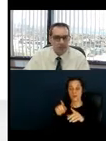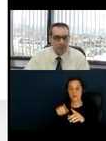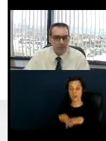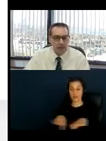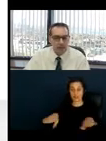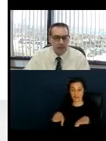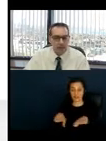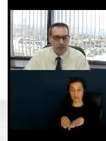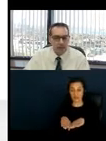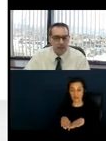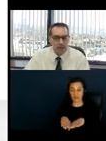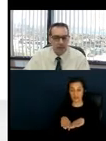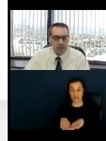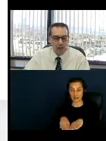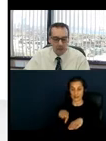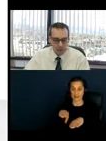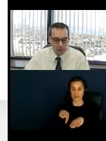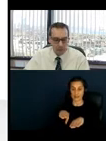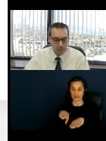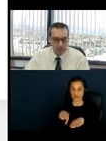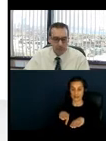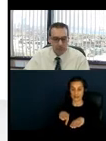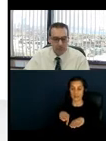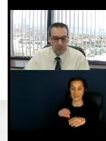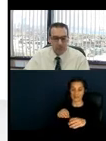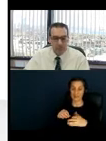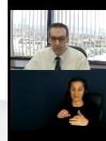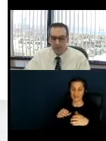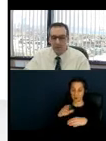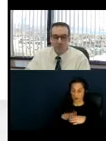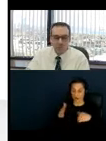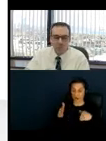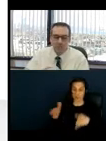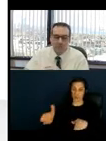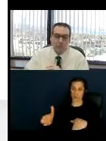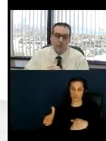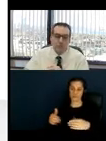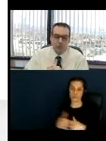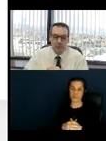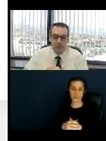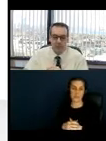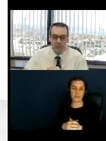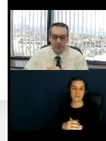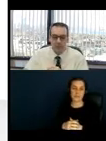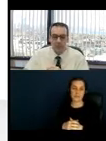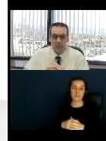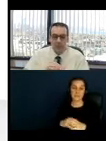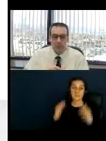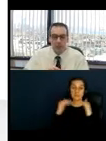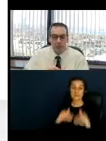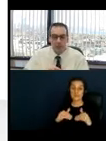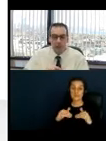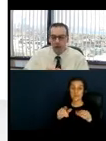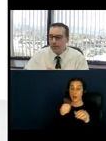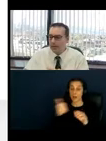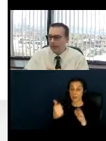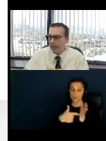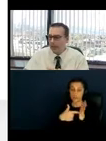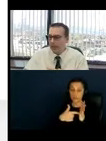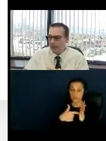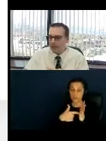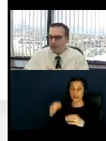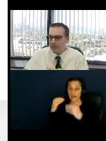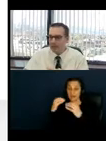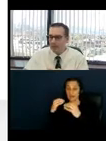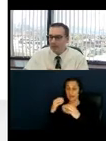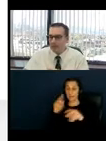along the route. Another responsibility is to ensure that the accessible route from non-dining